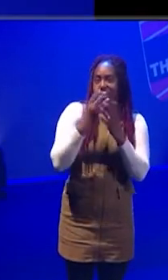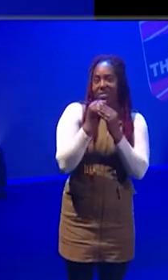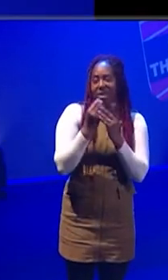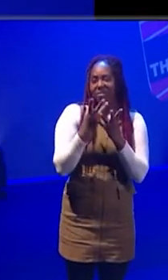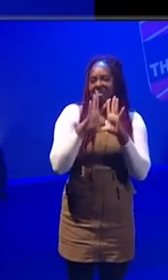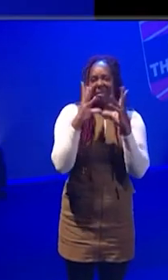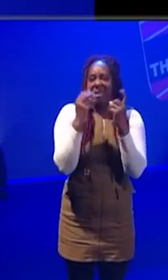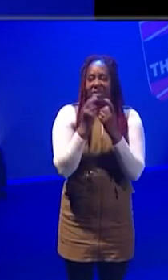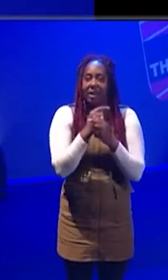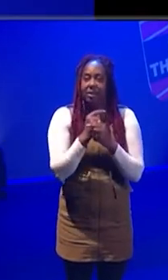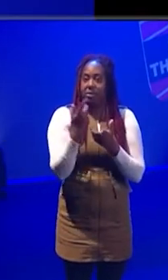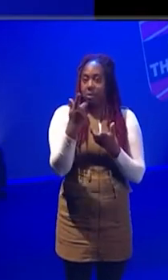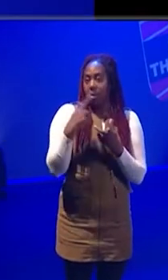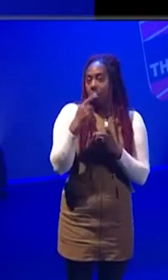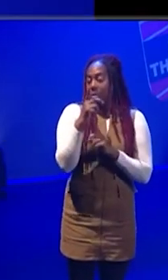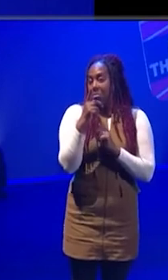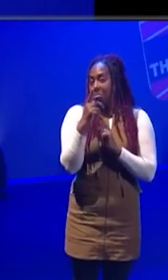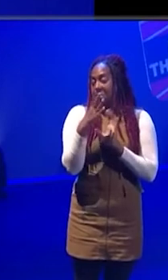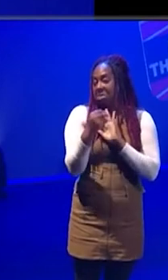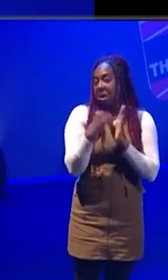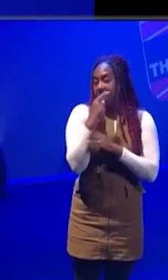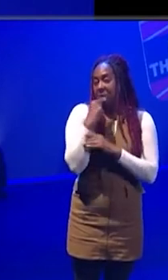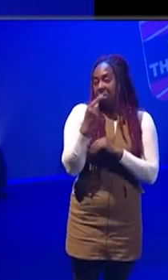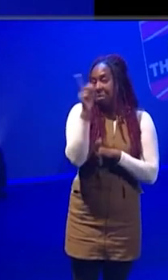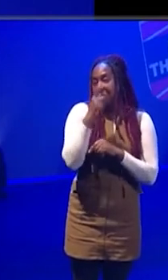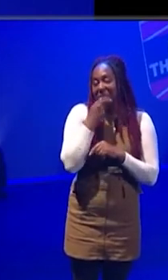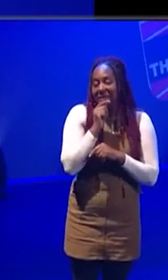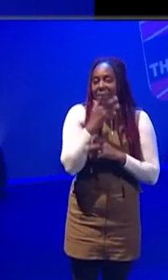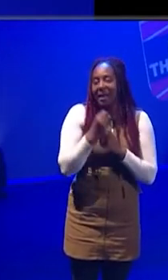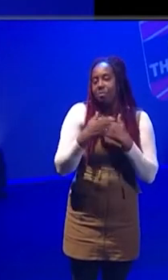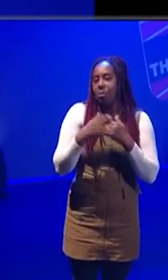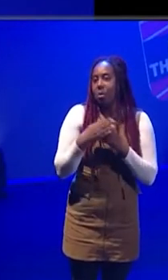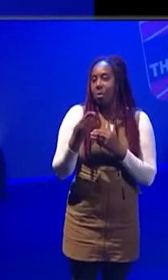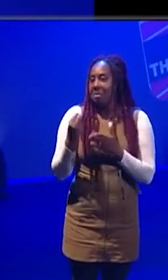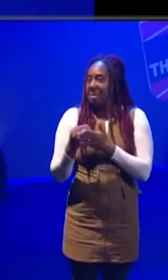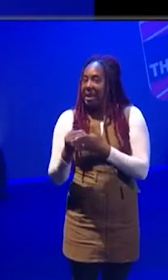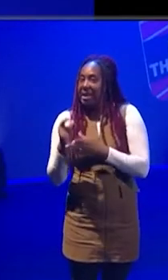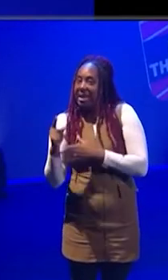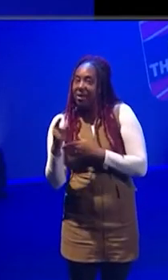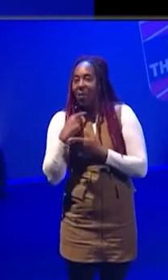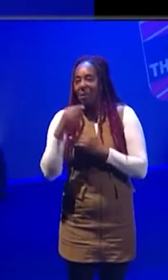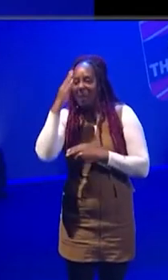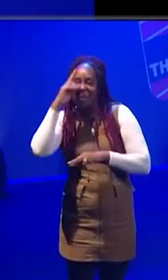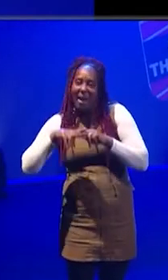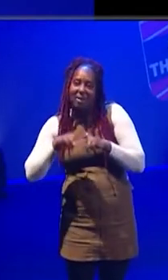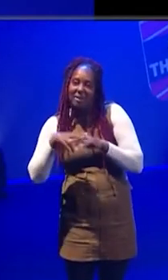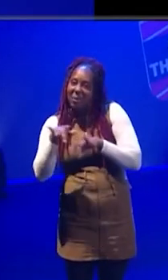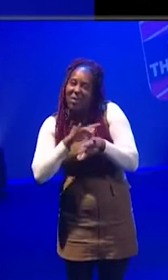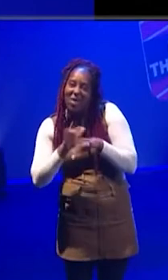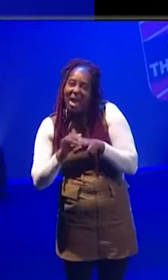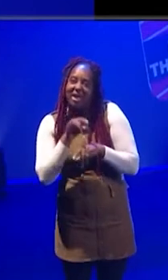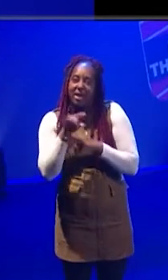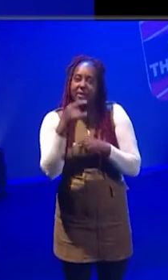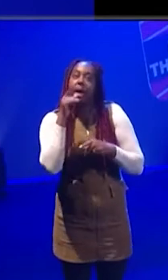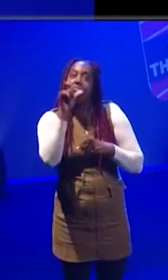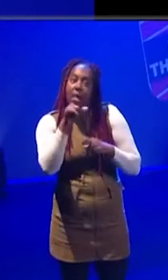And people who have more money are just obviously better off. People who have parents who are in theatre can tell them all of the traps, can tell